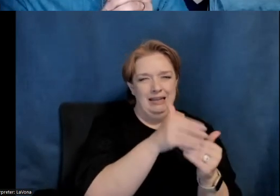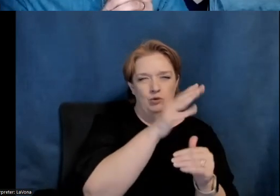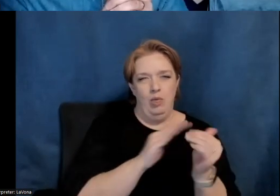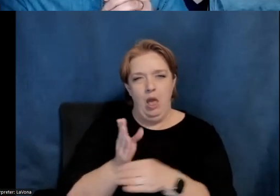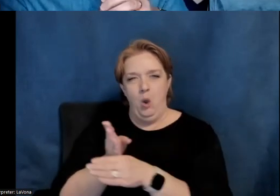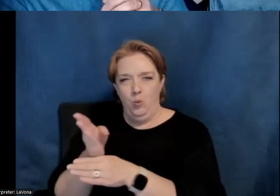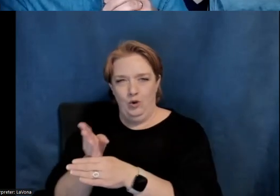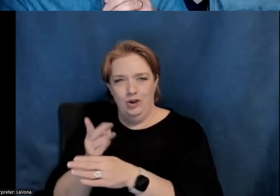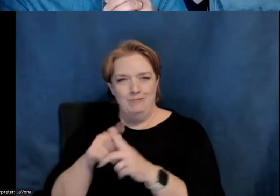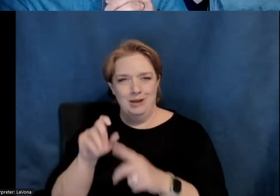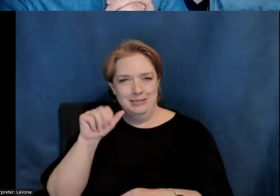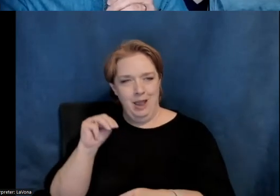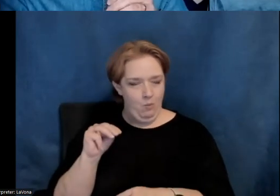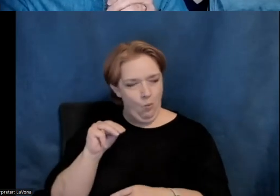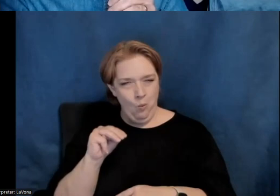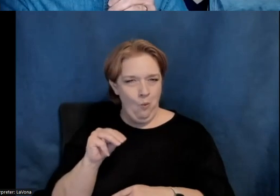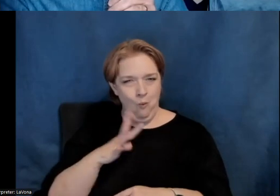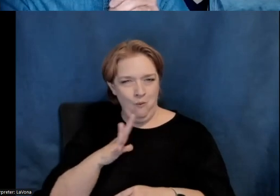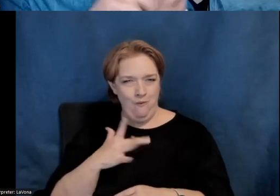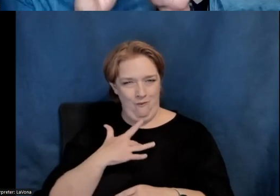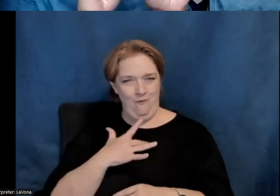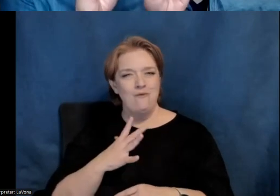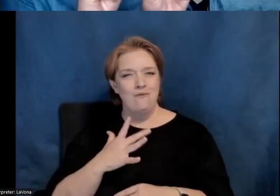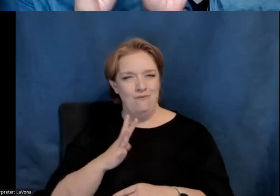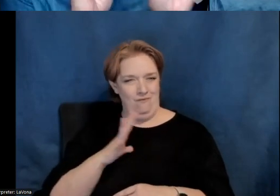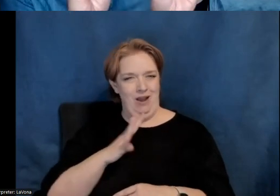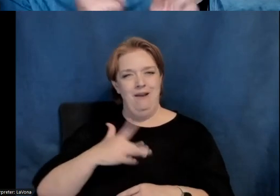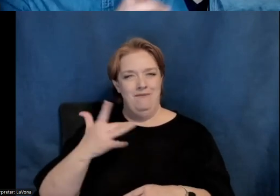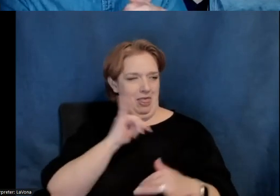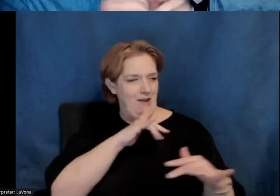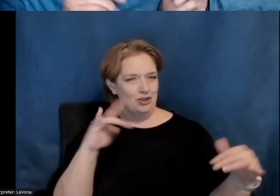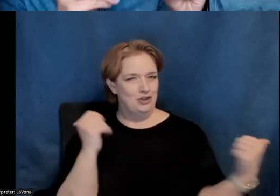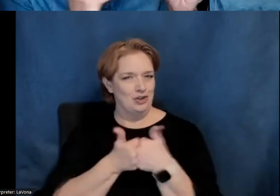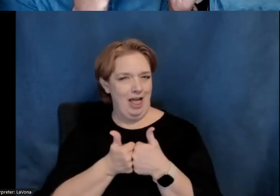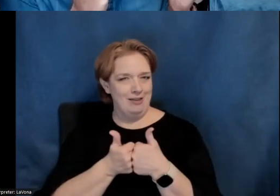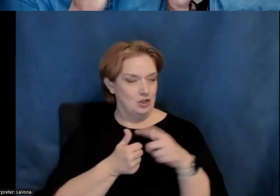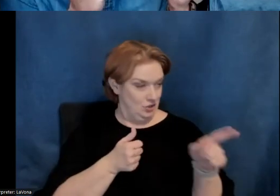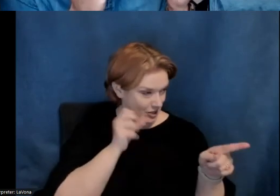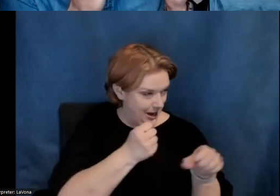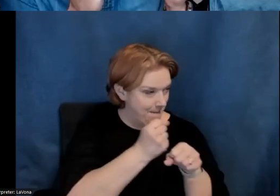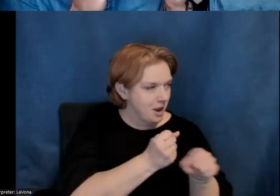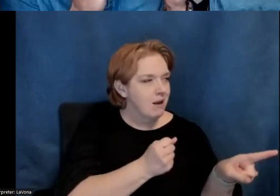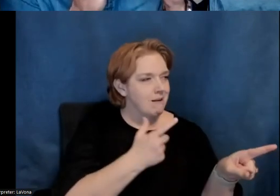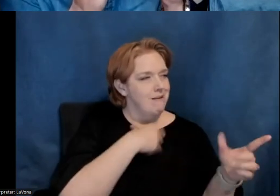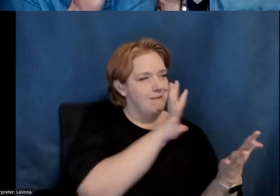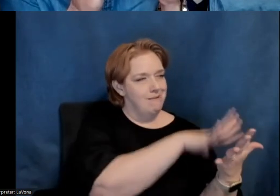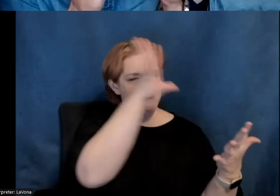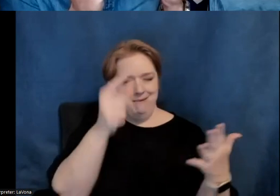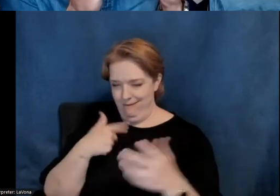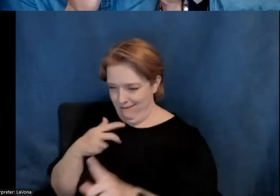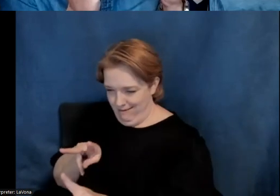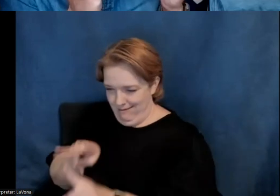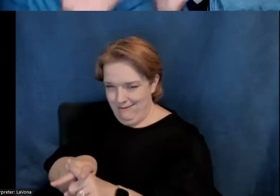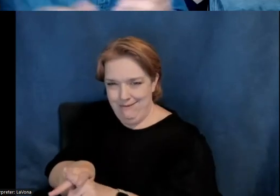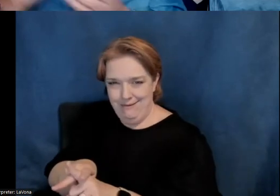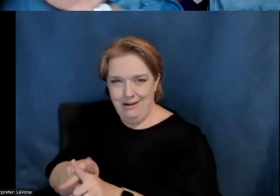think, took that as a challenge often to try to, uh, replicate what could be achieved with a highly, uh, plastic